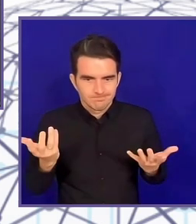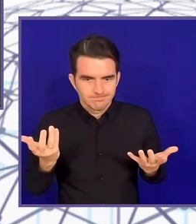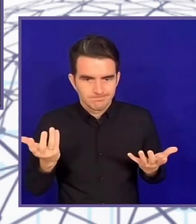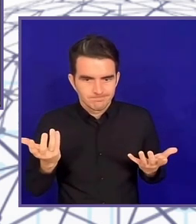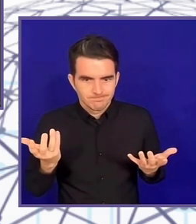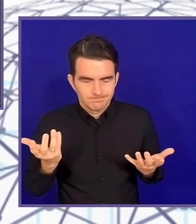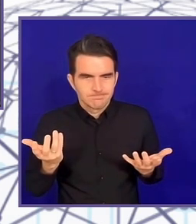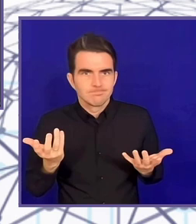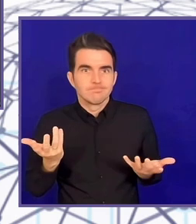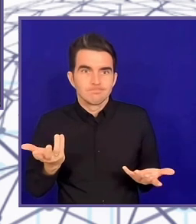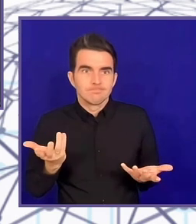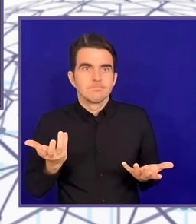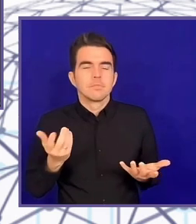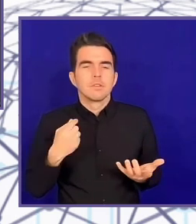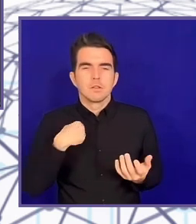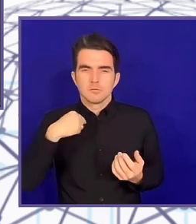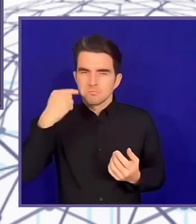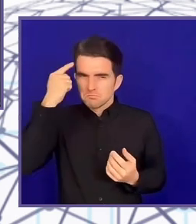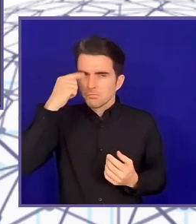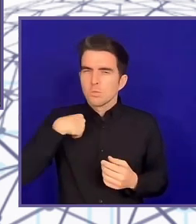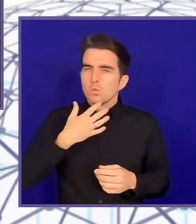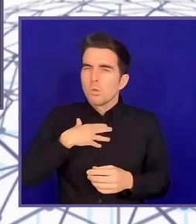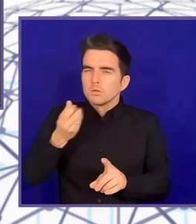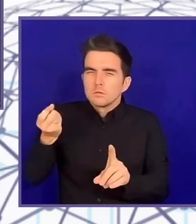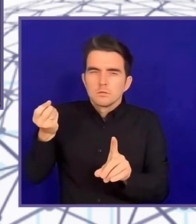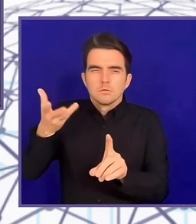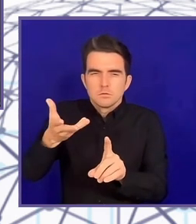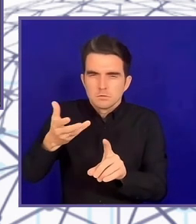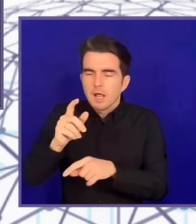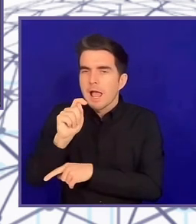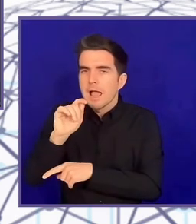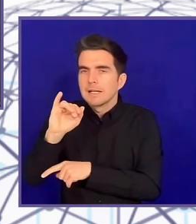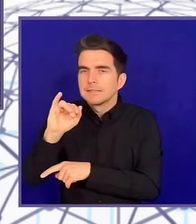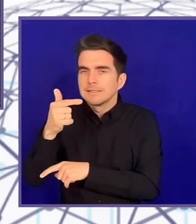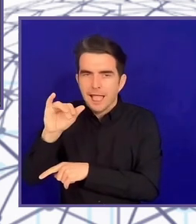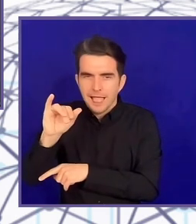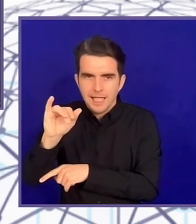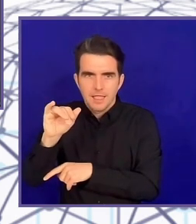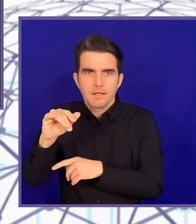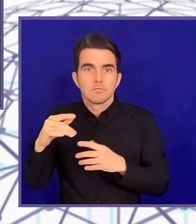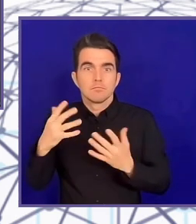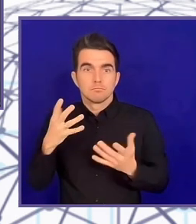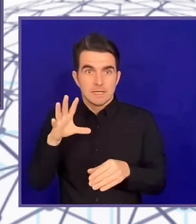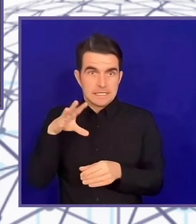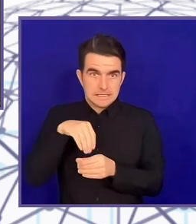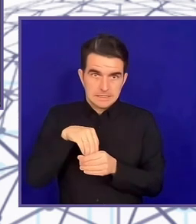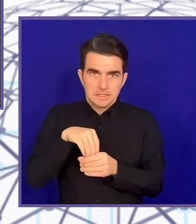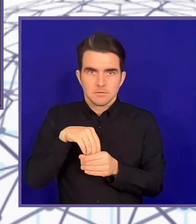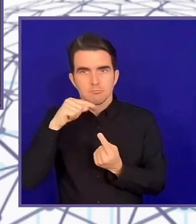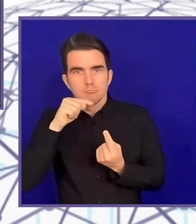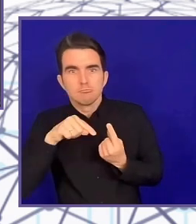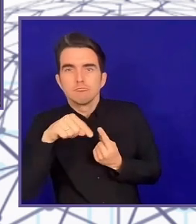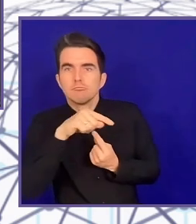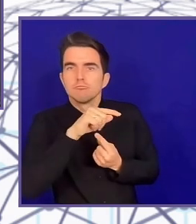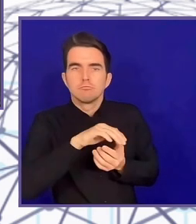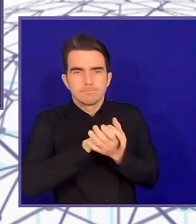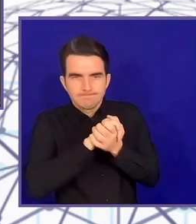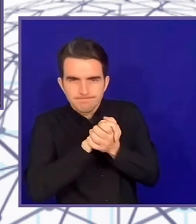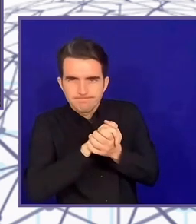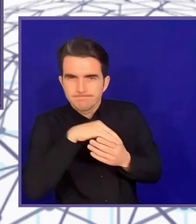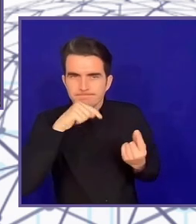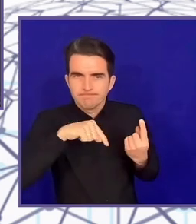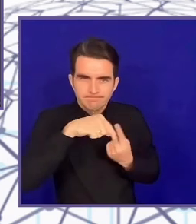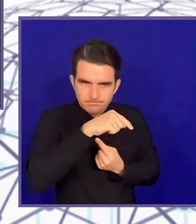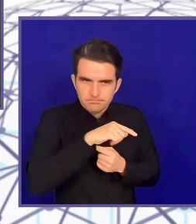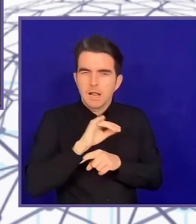that portal, people will be able to see statements from disabled people or persons with disability about what's needed. But they'll also be able to see